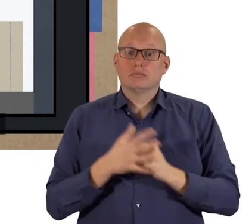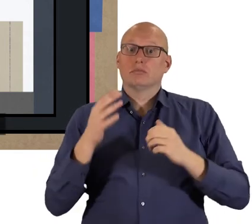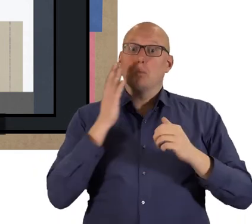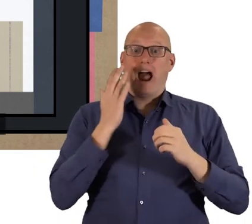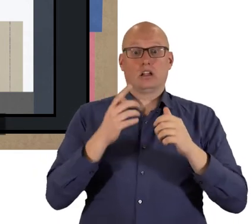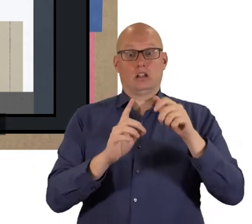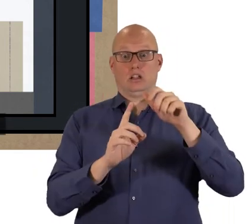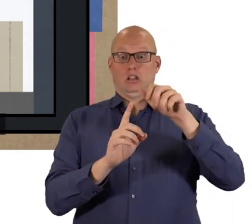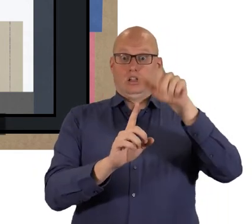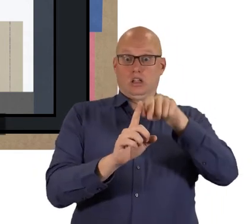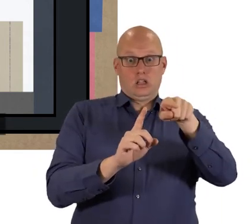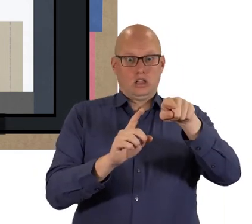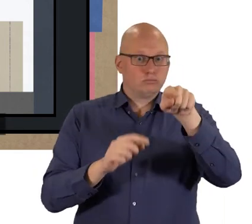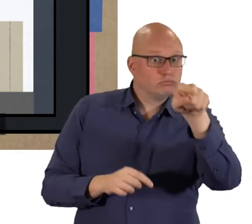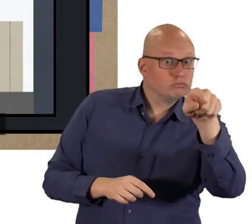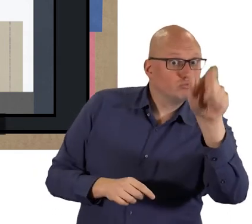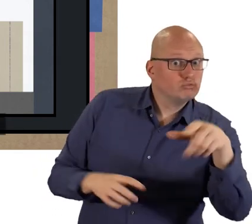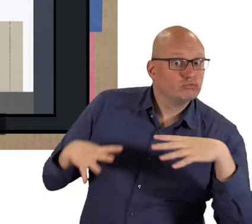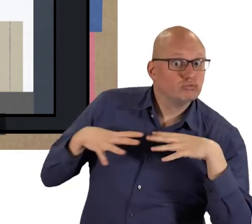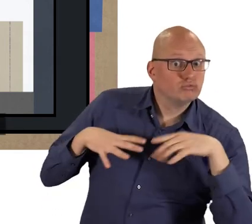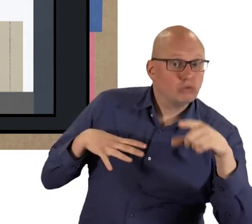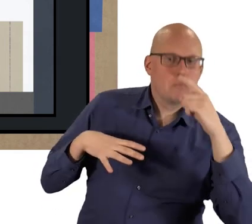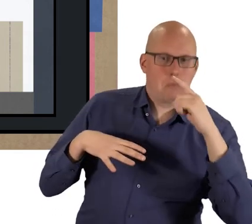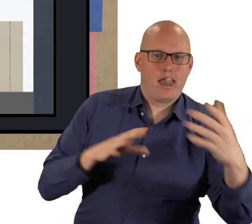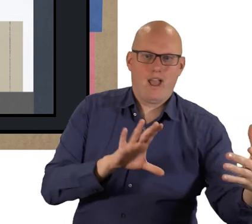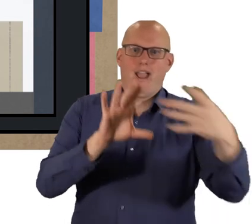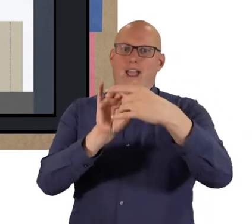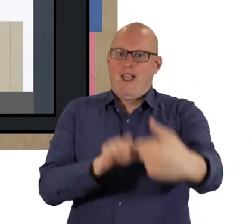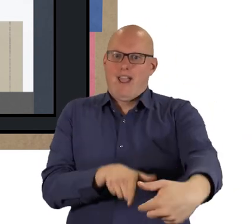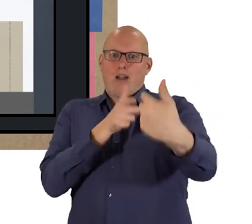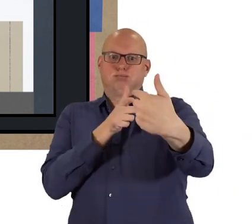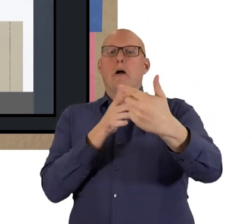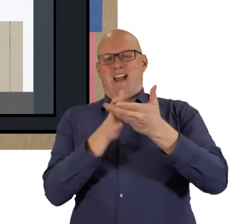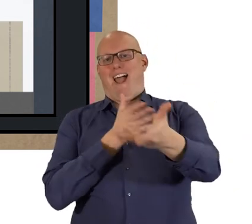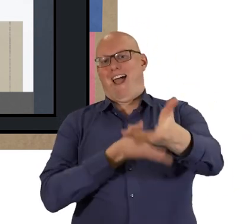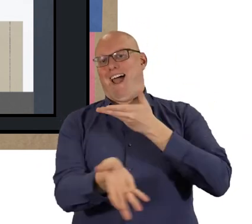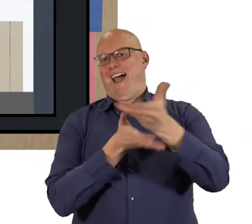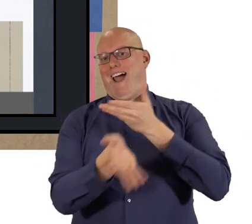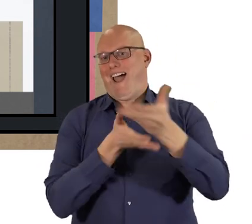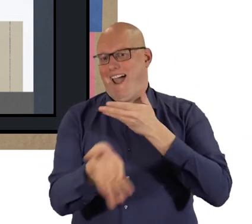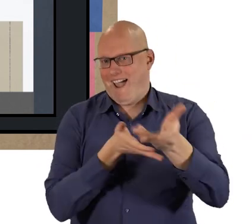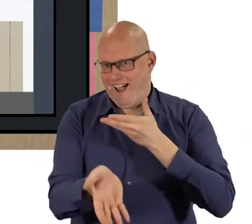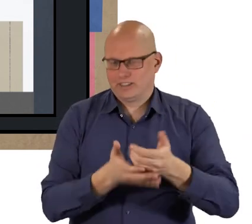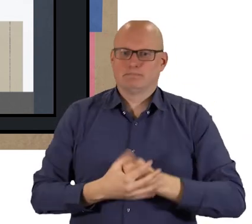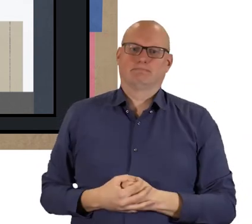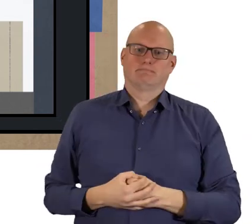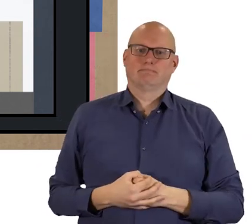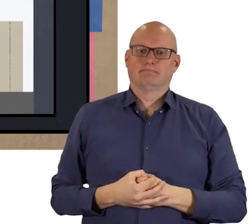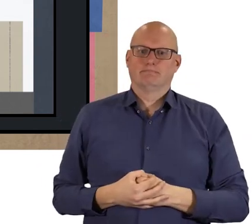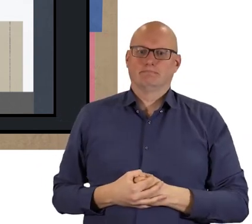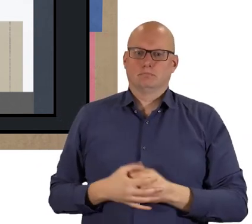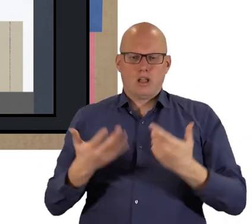When the person you are scheduled to see is ready they will join you in the video room and your appointment will go ahead as normal.